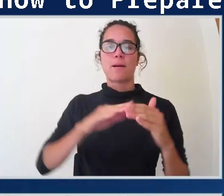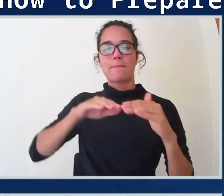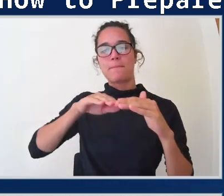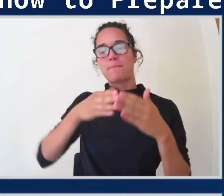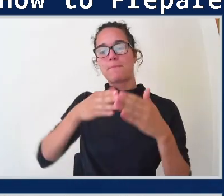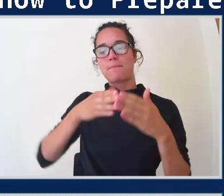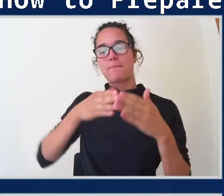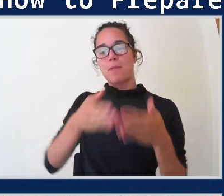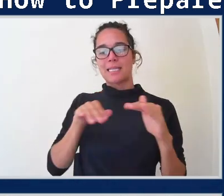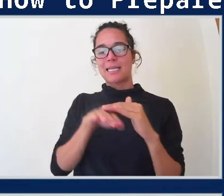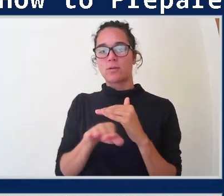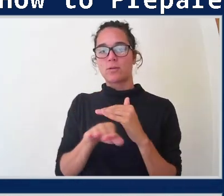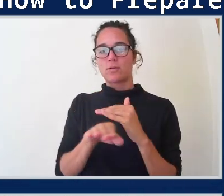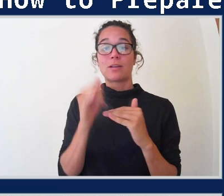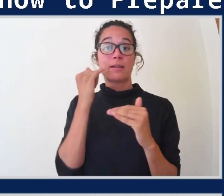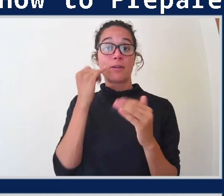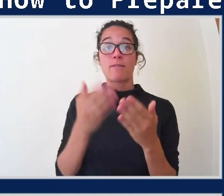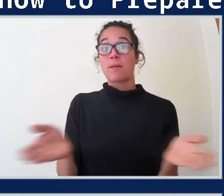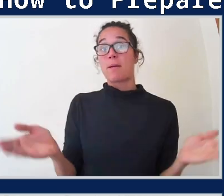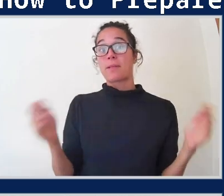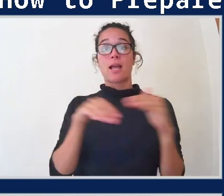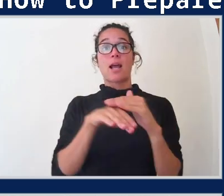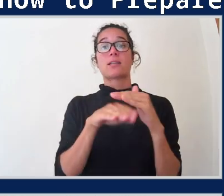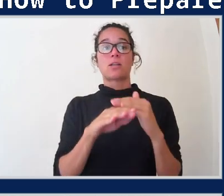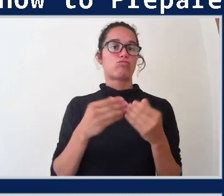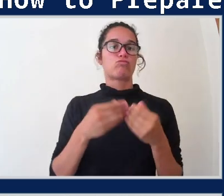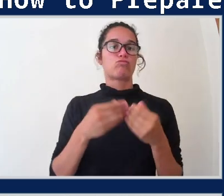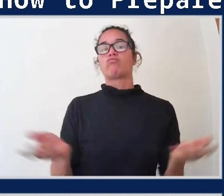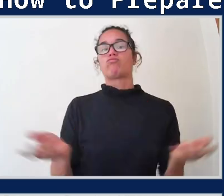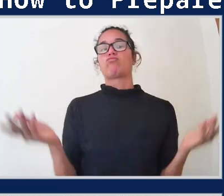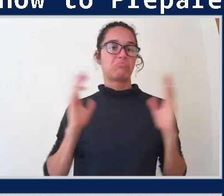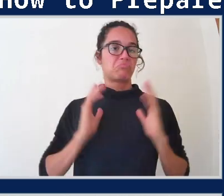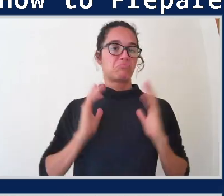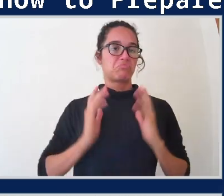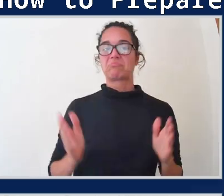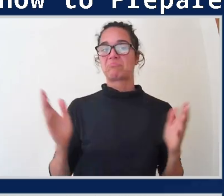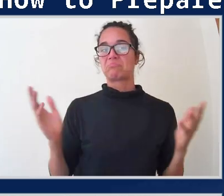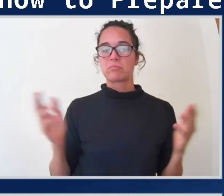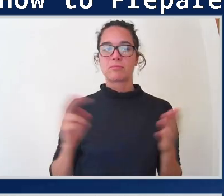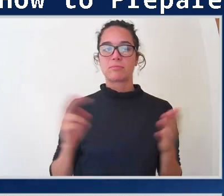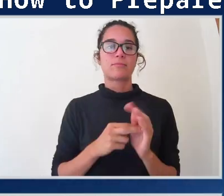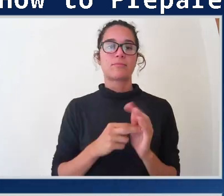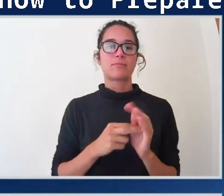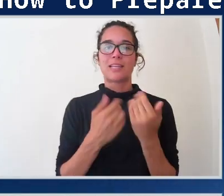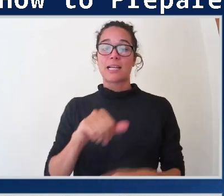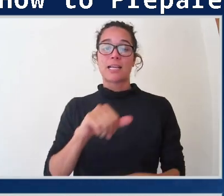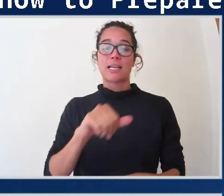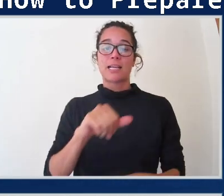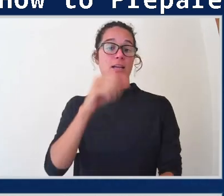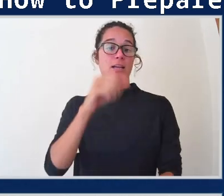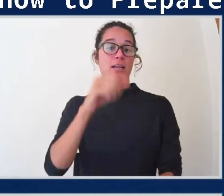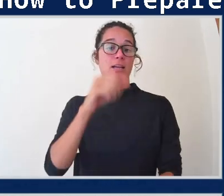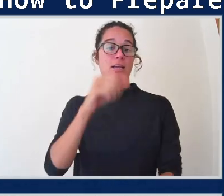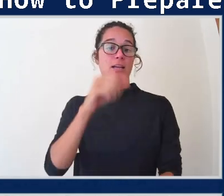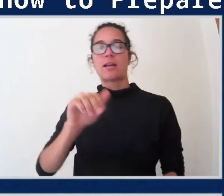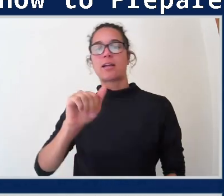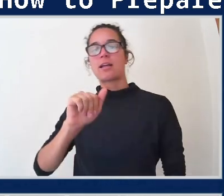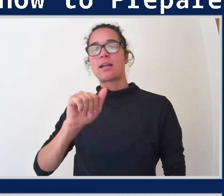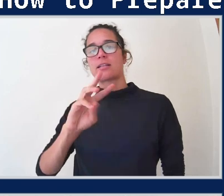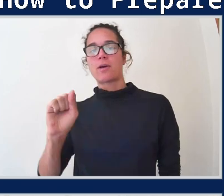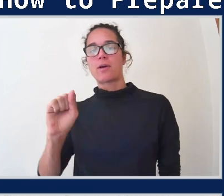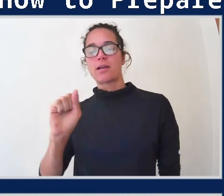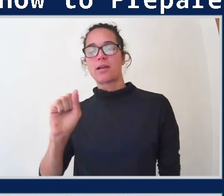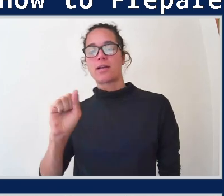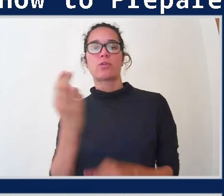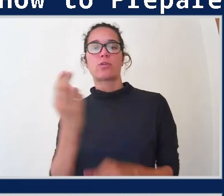public access granted, that is saying that any authenticated AWS user, so anyone that logs into the AWS console is then